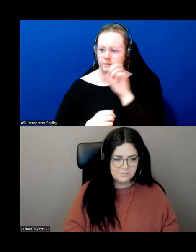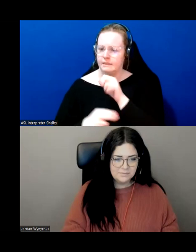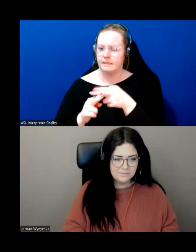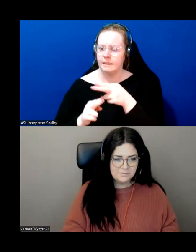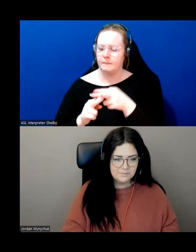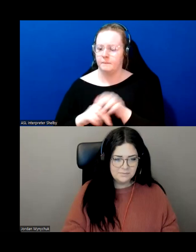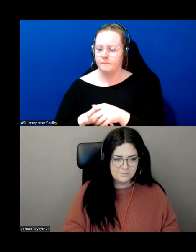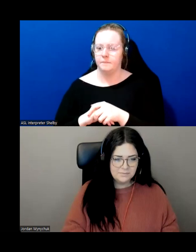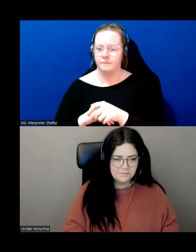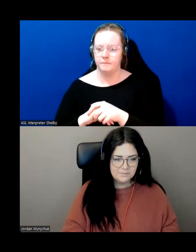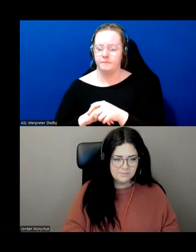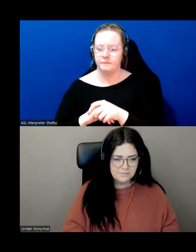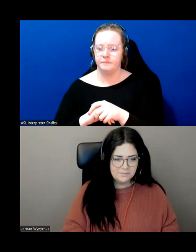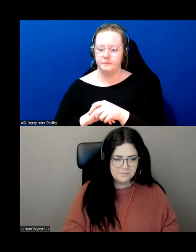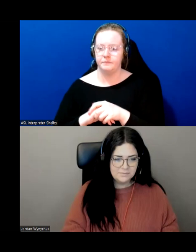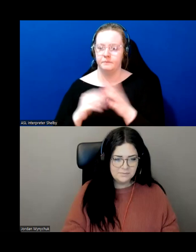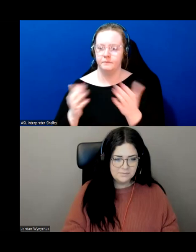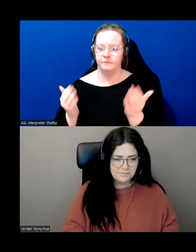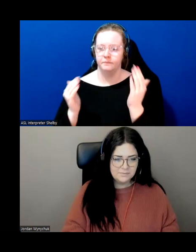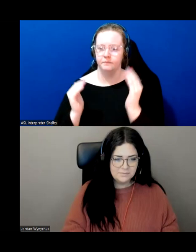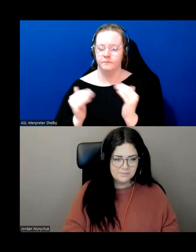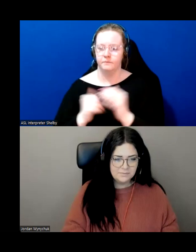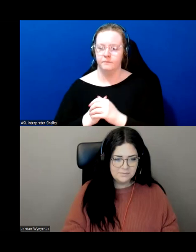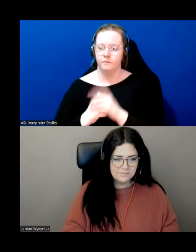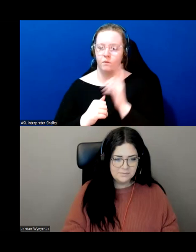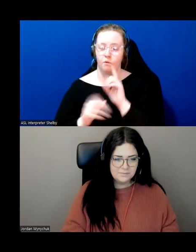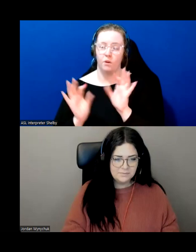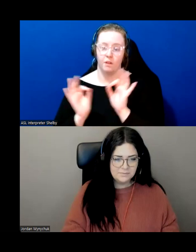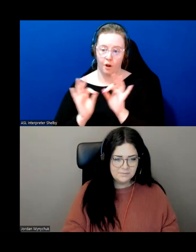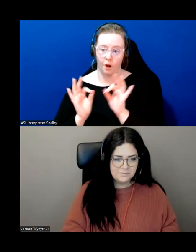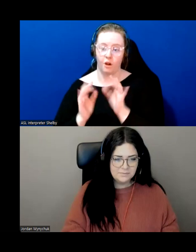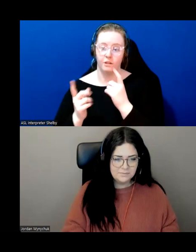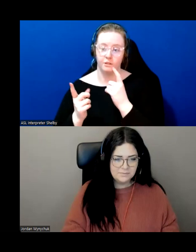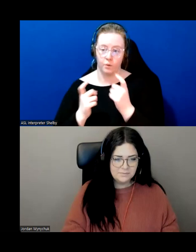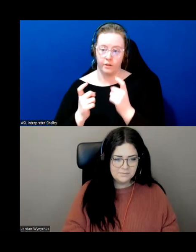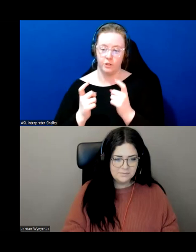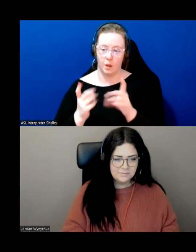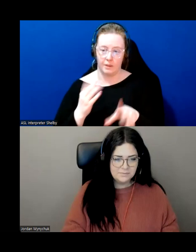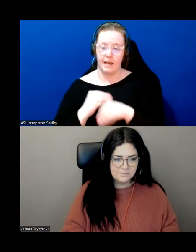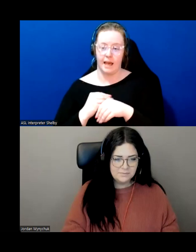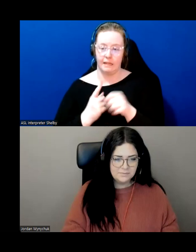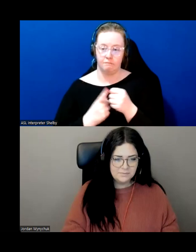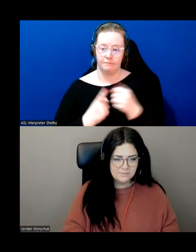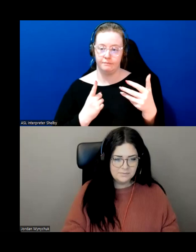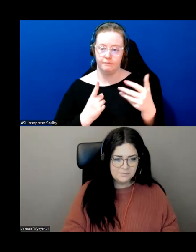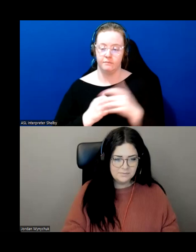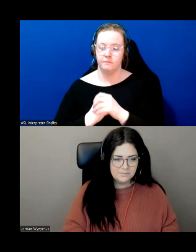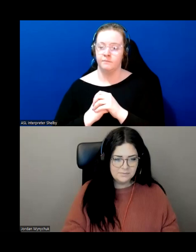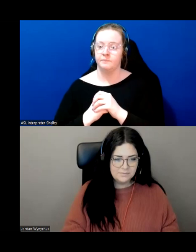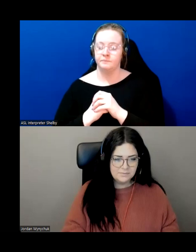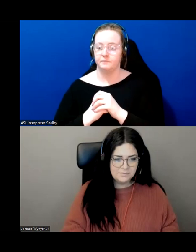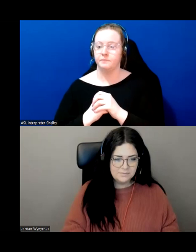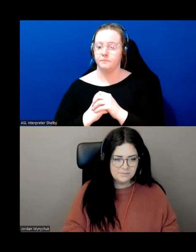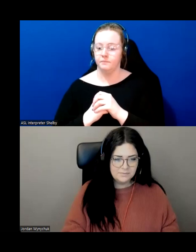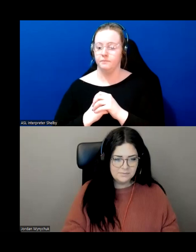with regards to the cost question i'd like to add a little bit on to that if um